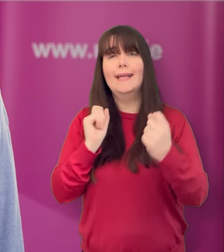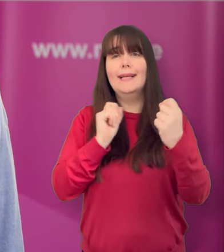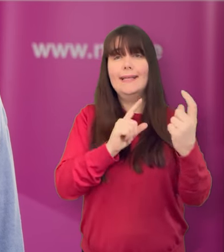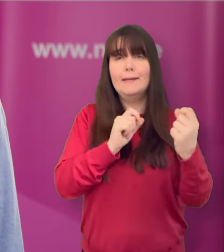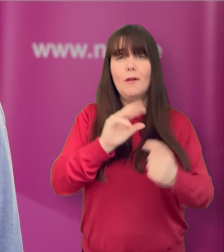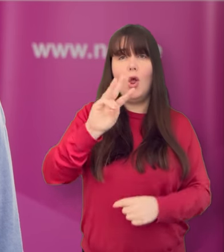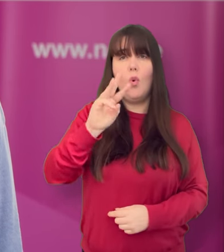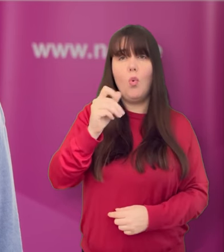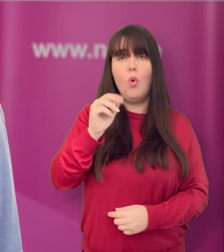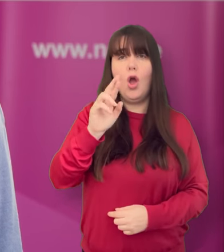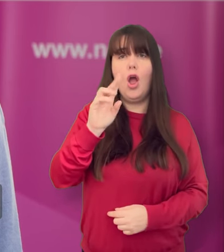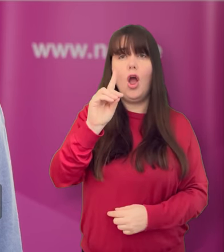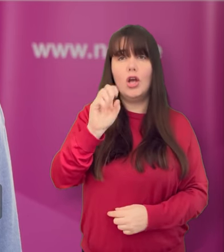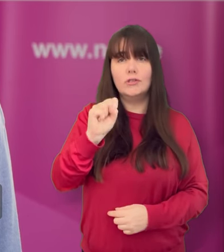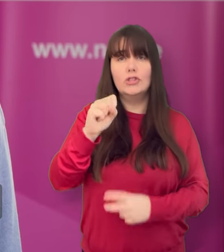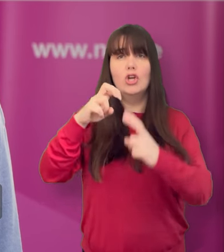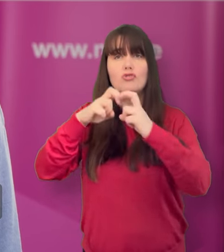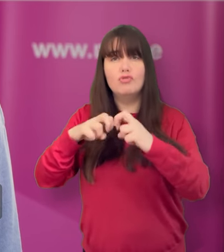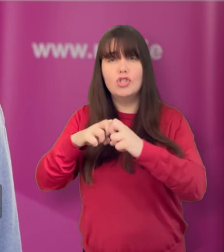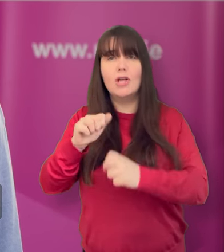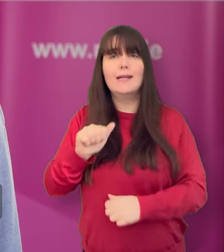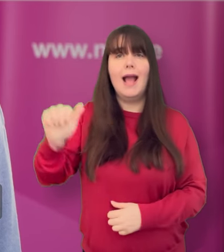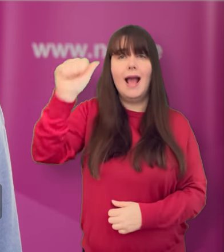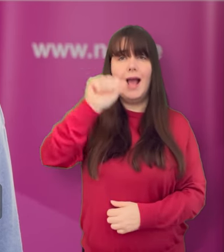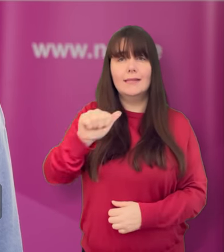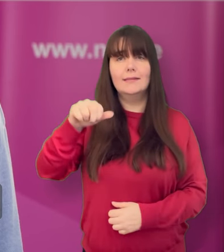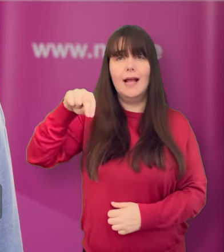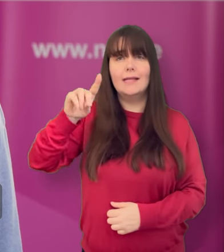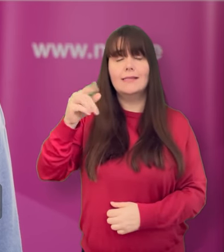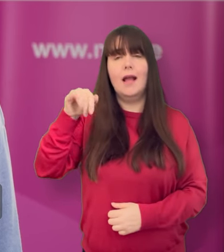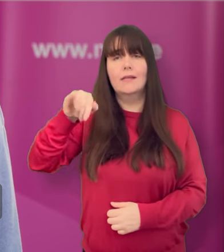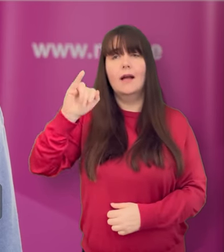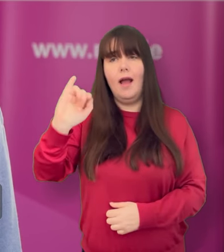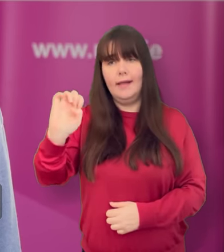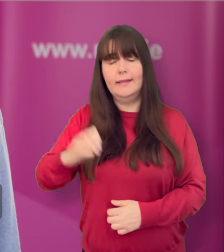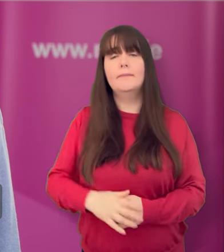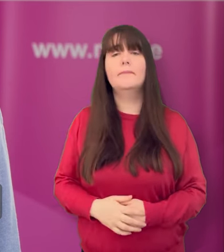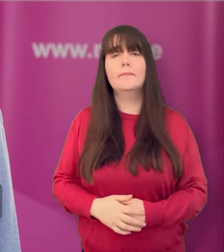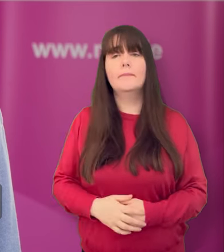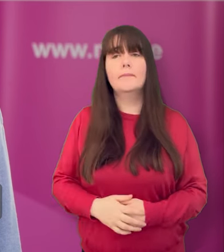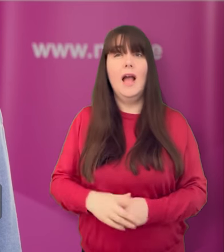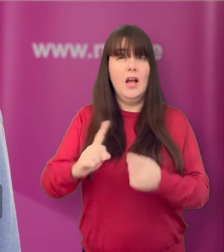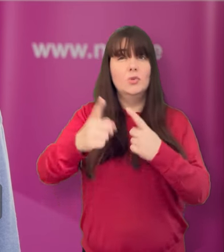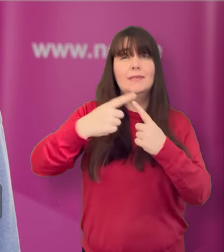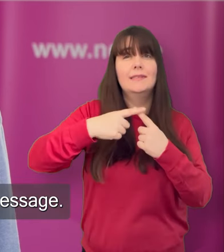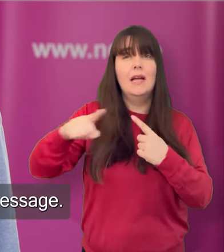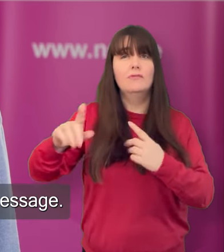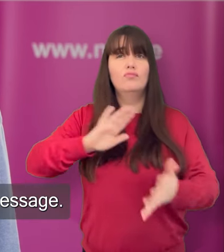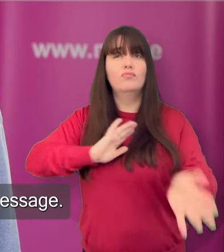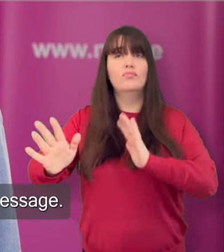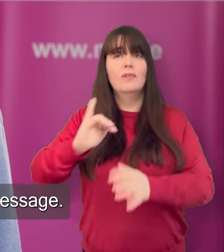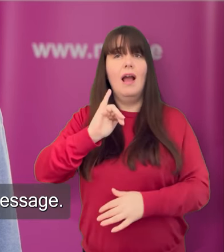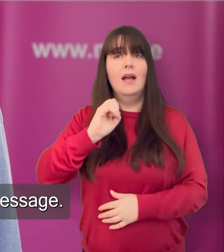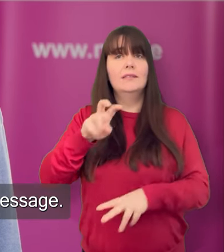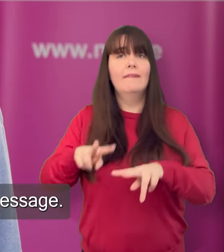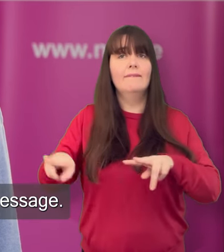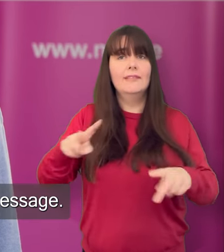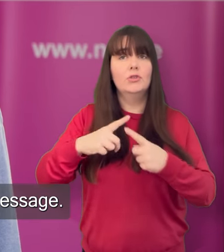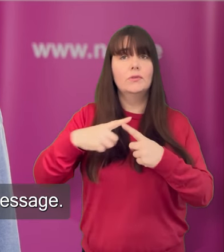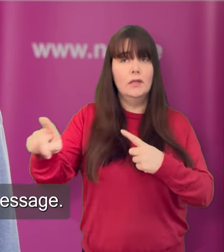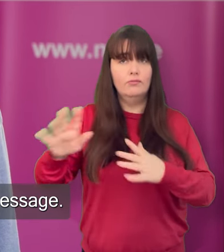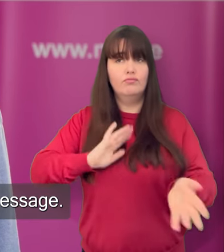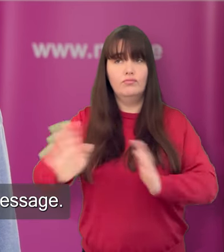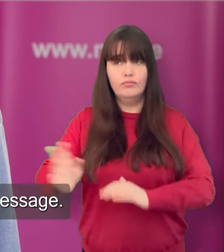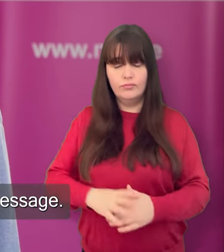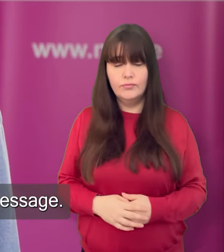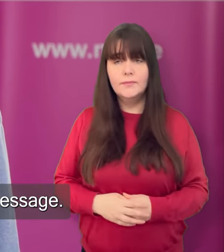2376, emailing wardsresearch at nda.ie or sending an